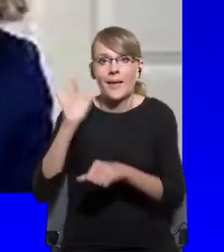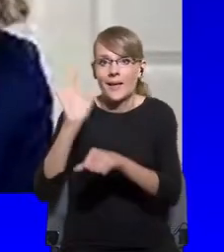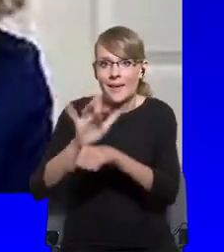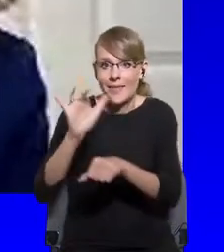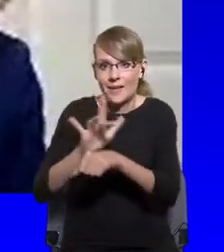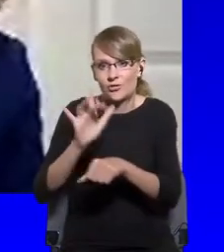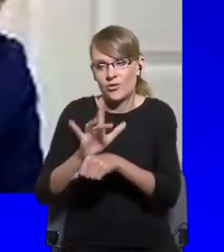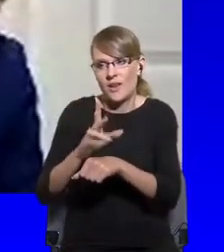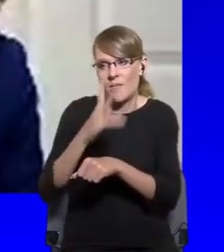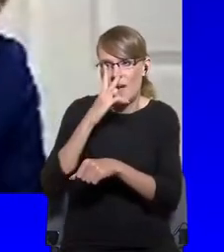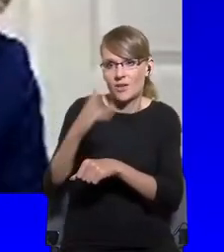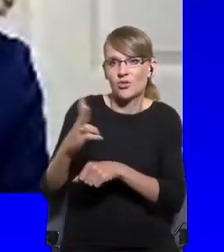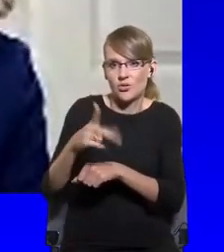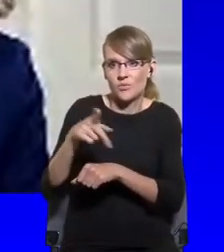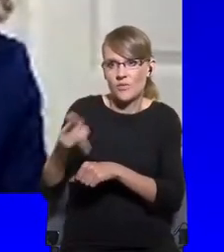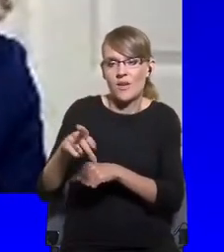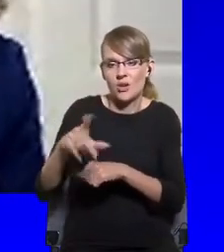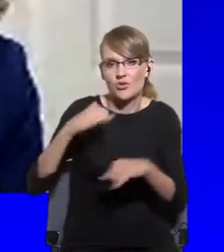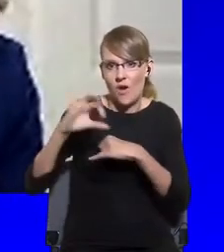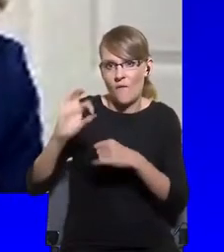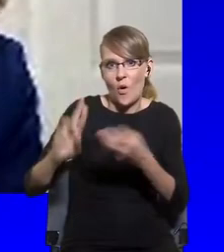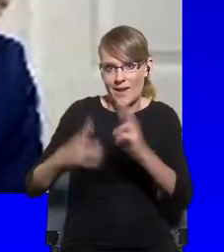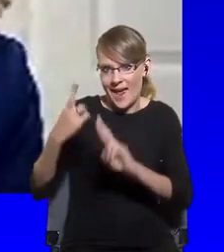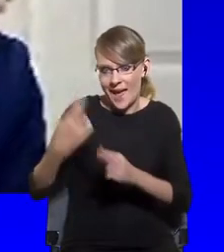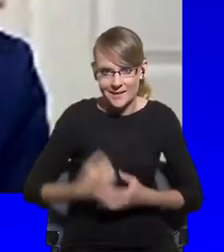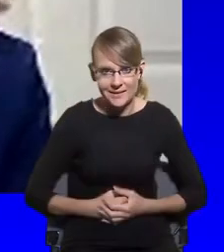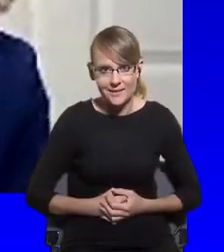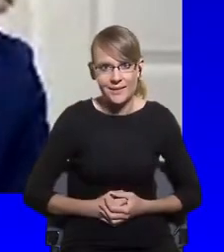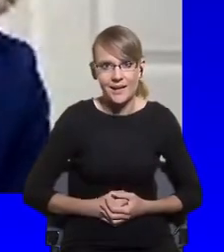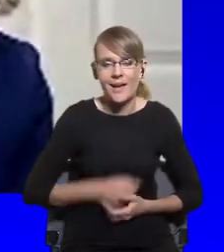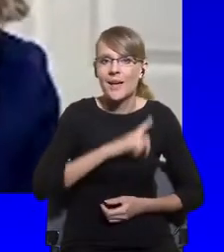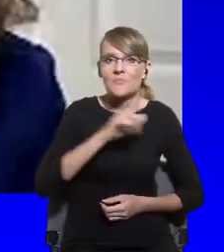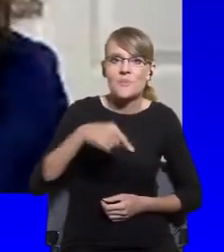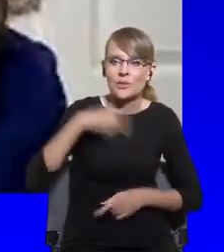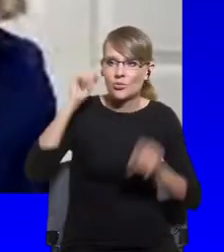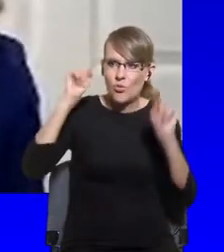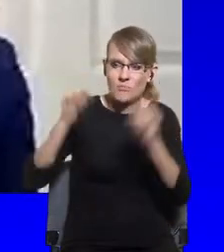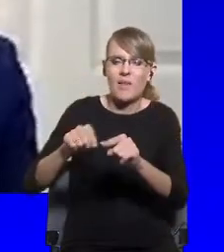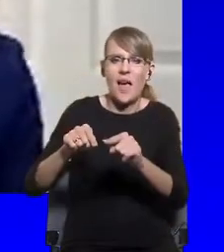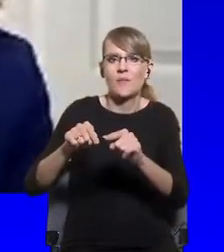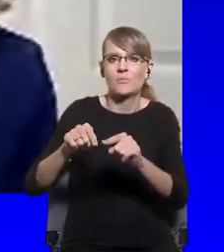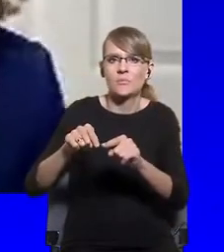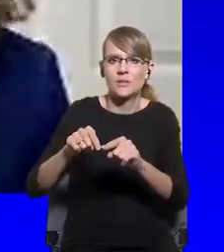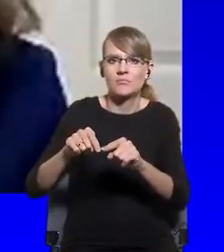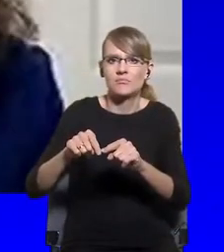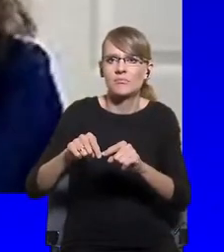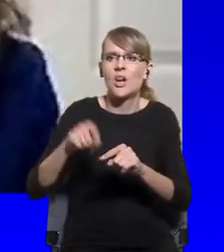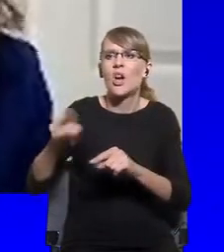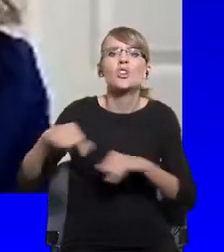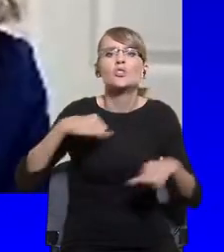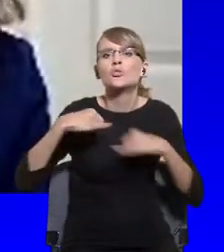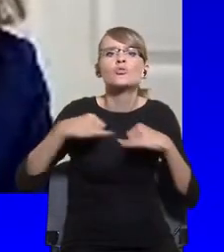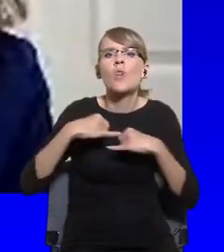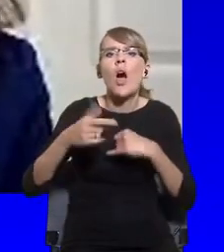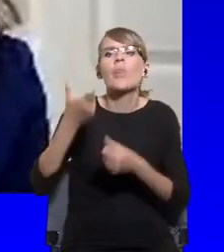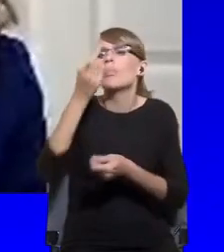focus on what governments were not able to do, what went wrong.